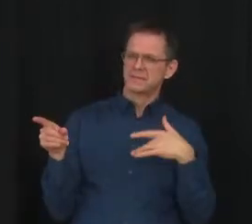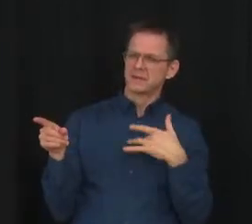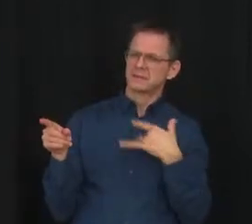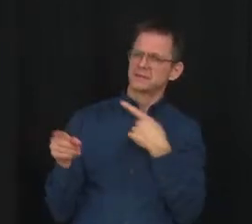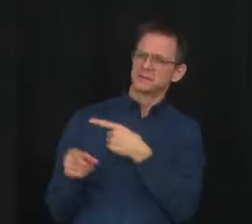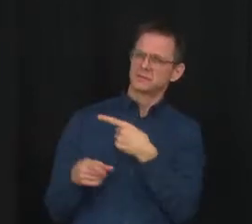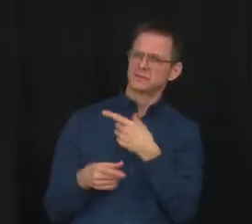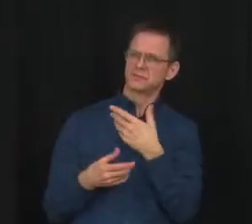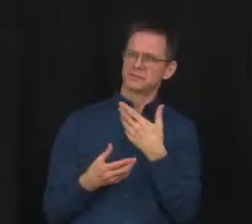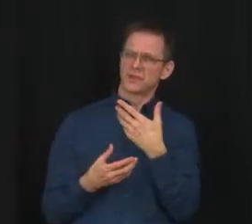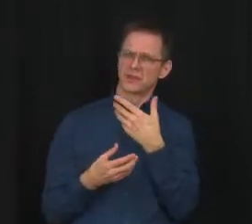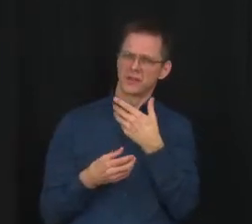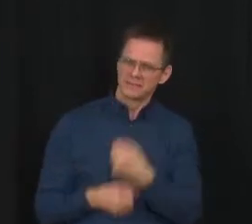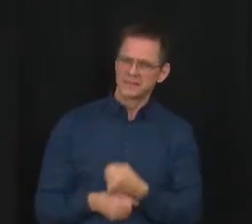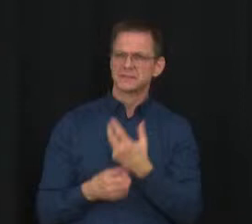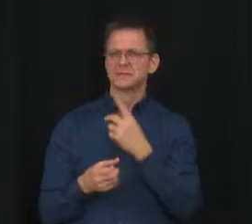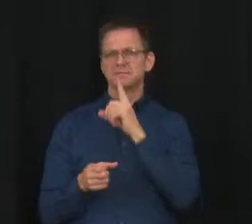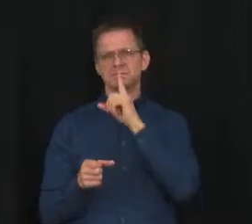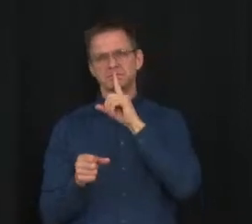and transmission?